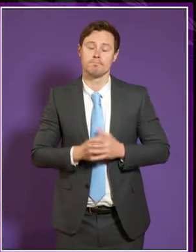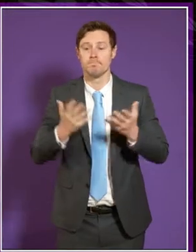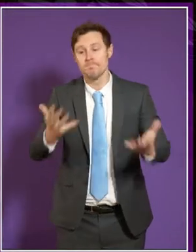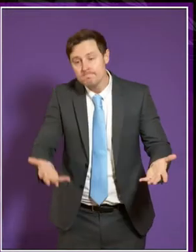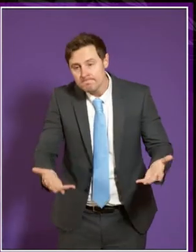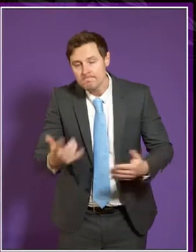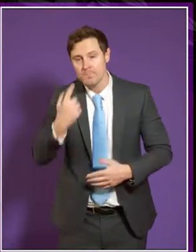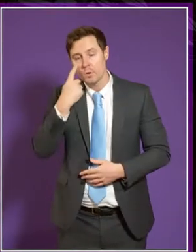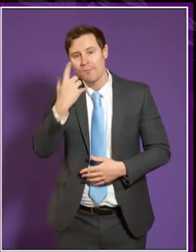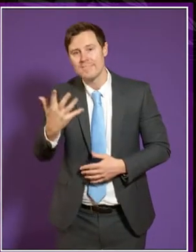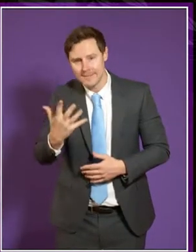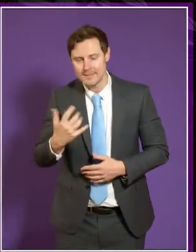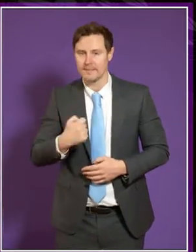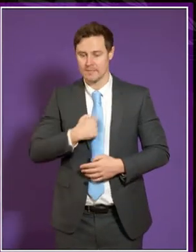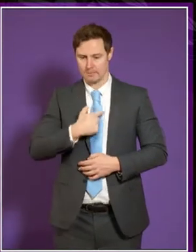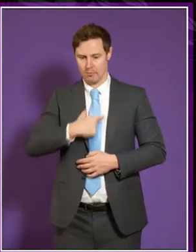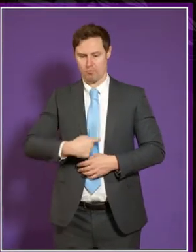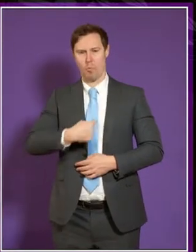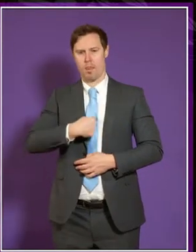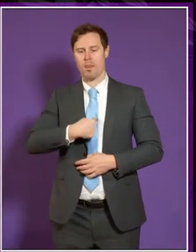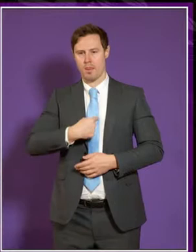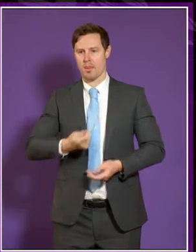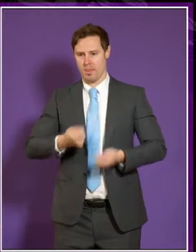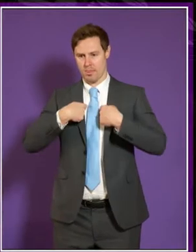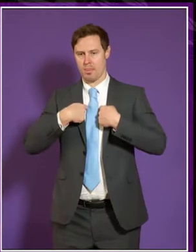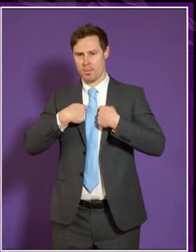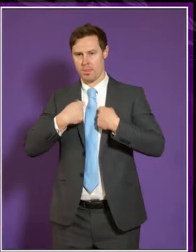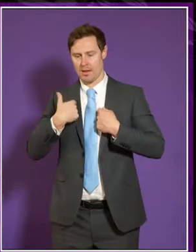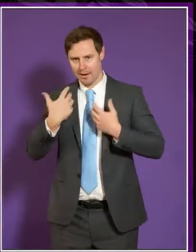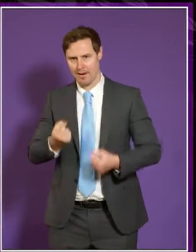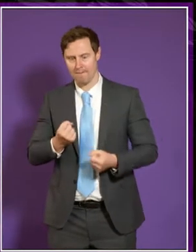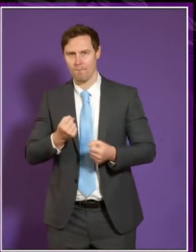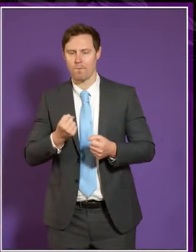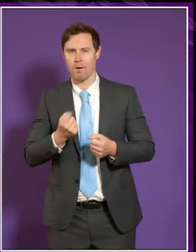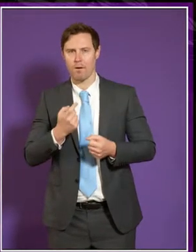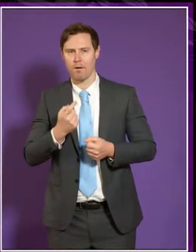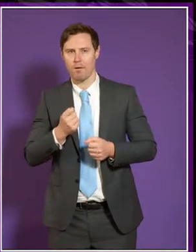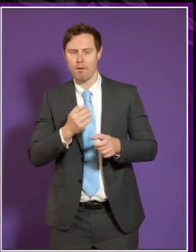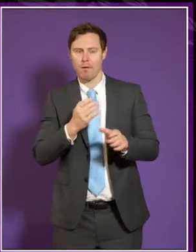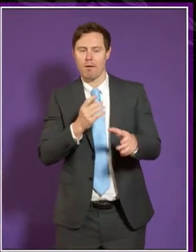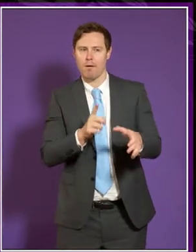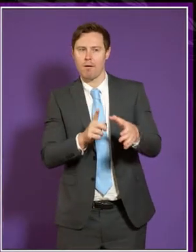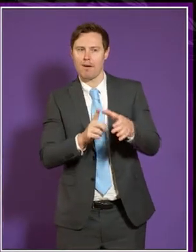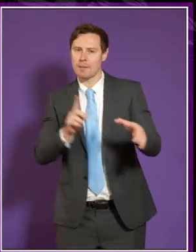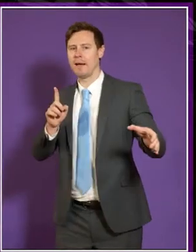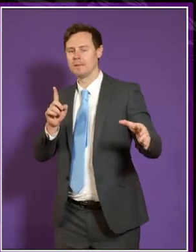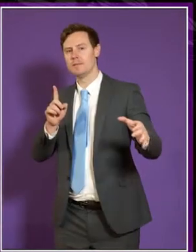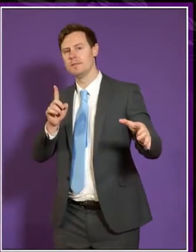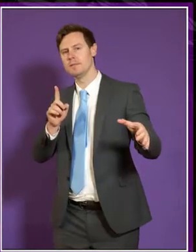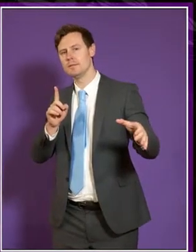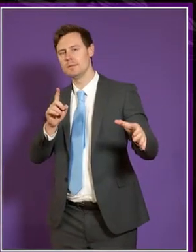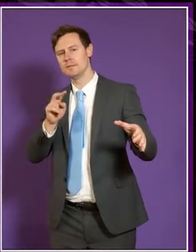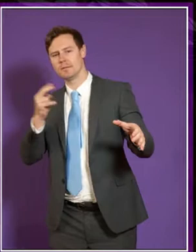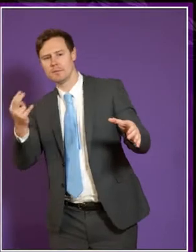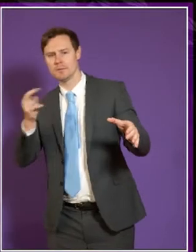Inevitably, I think my role gives me, because I have a degree of independence, perhaps I have a right to be